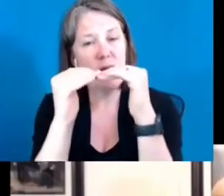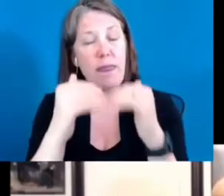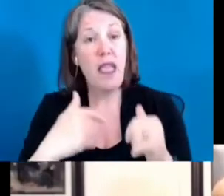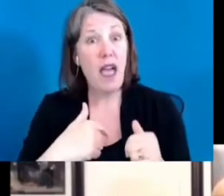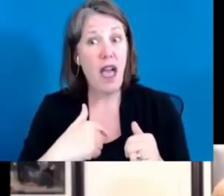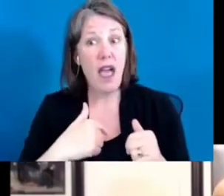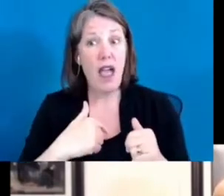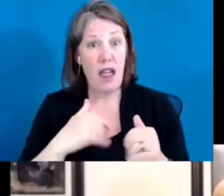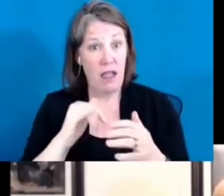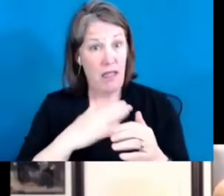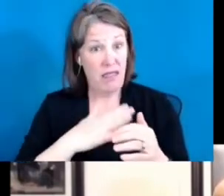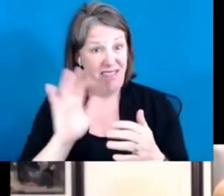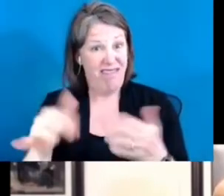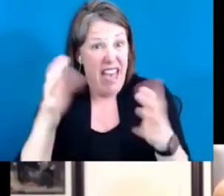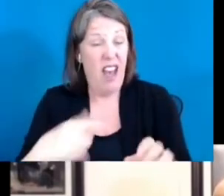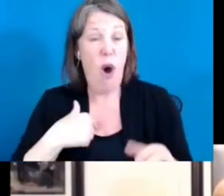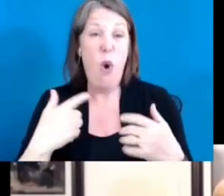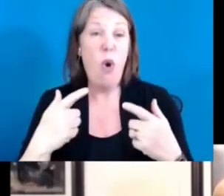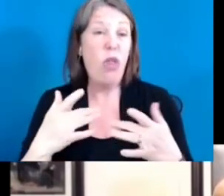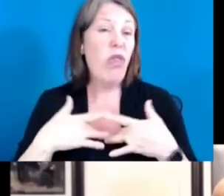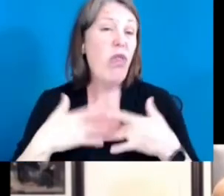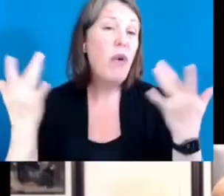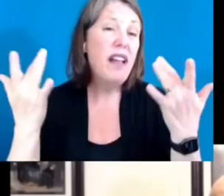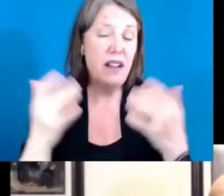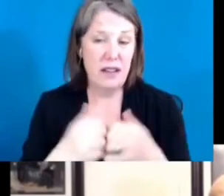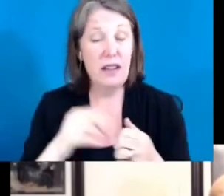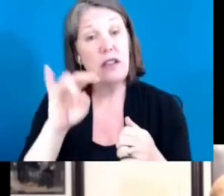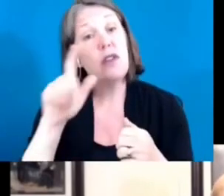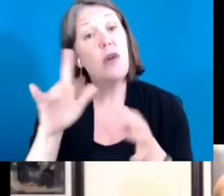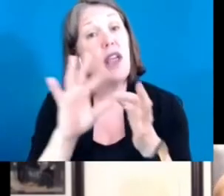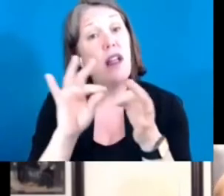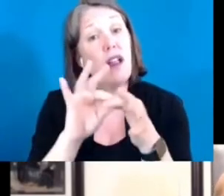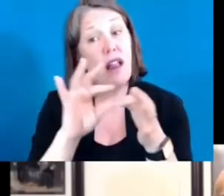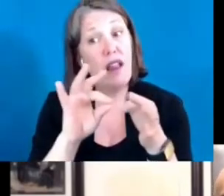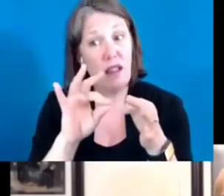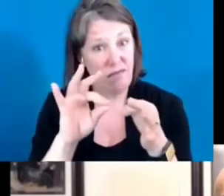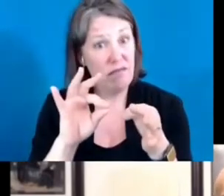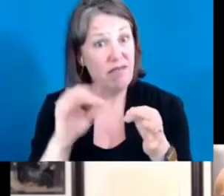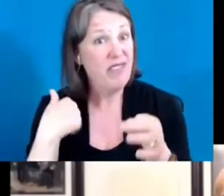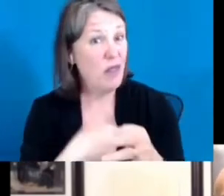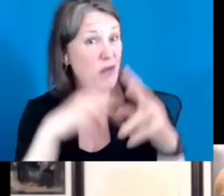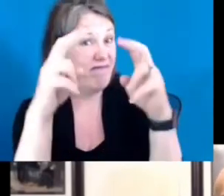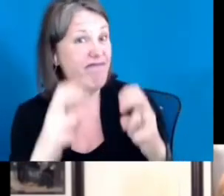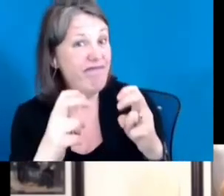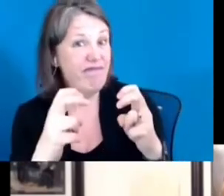as Neil pointed out, we sat down and talked about what we could do constitutionally.